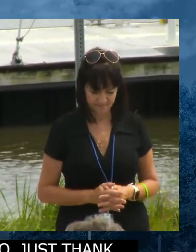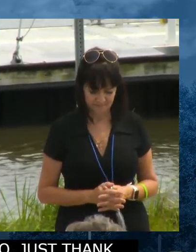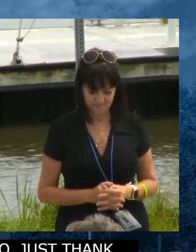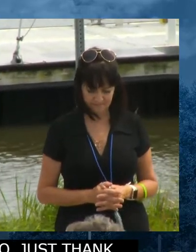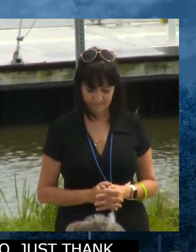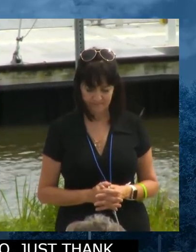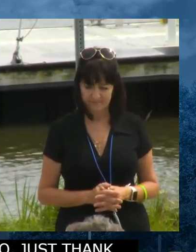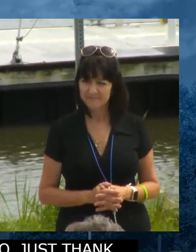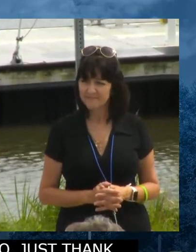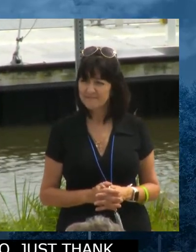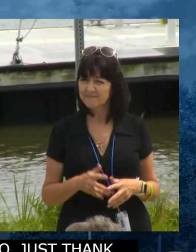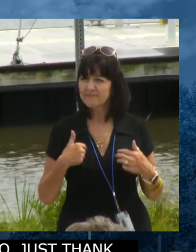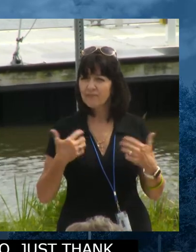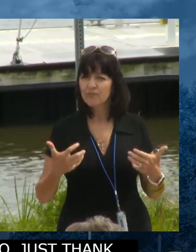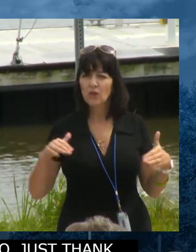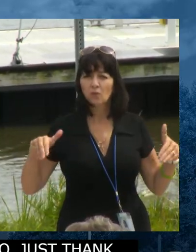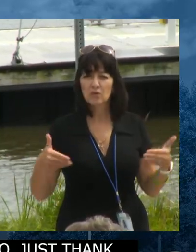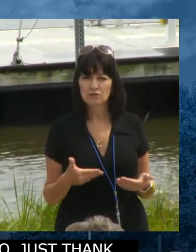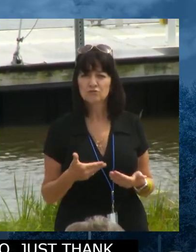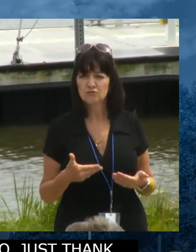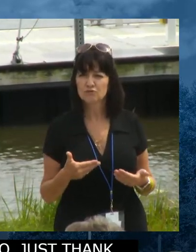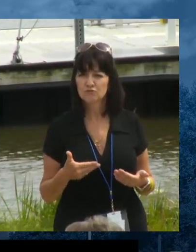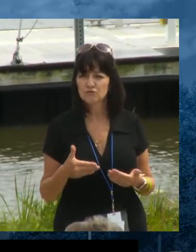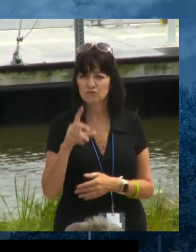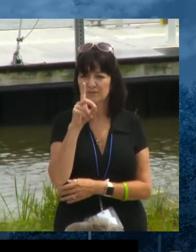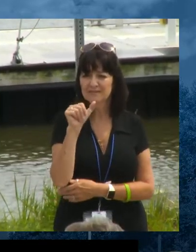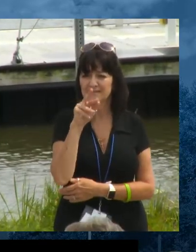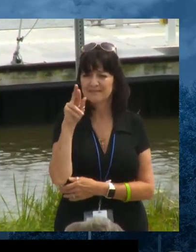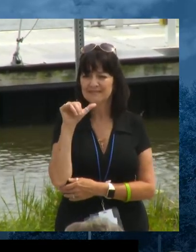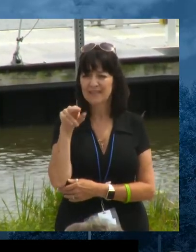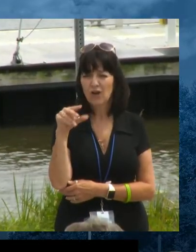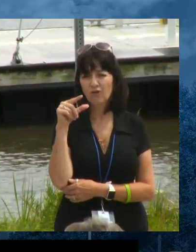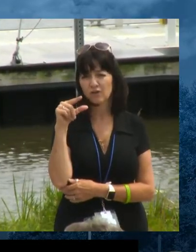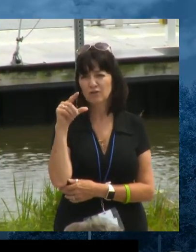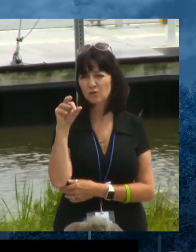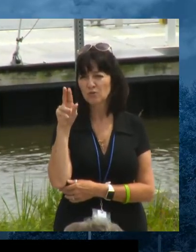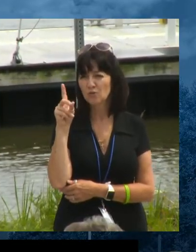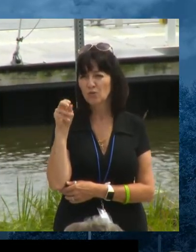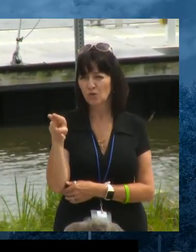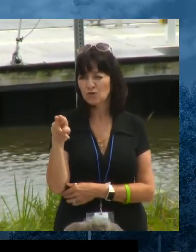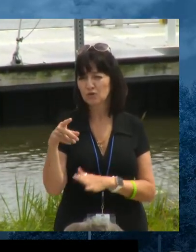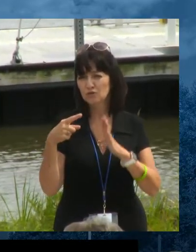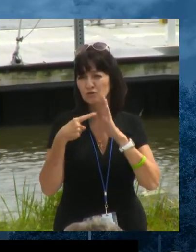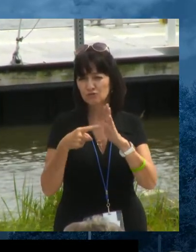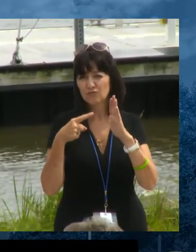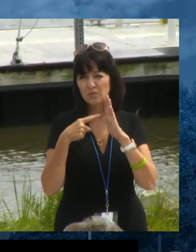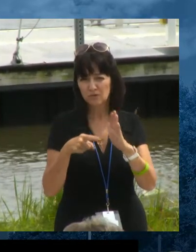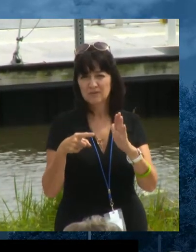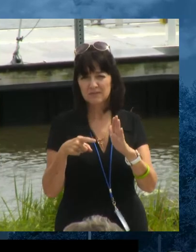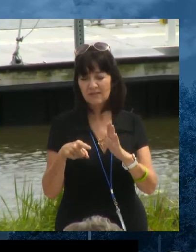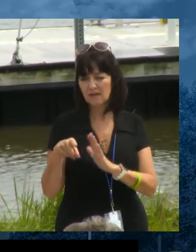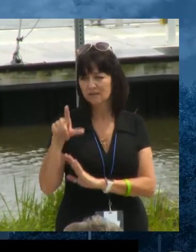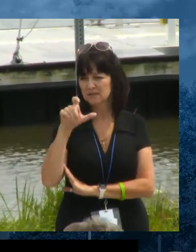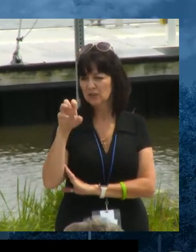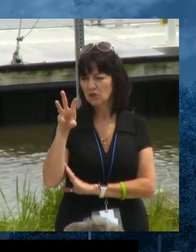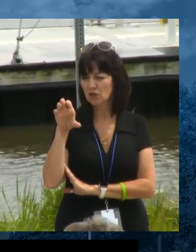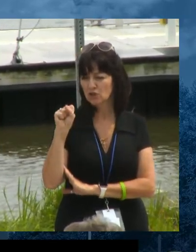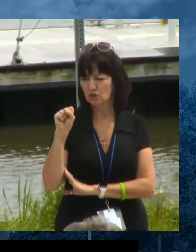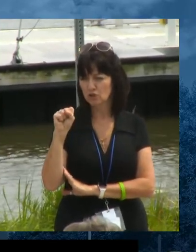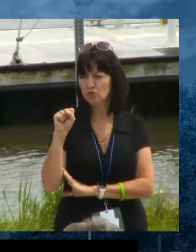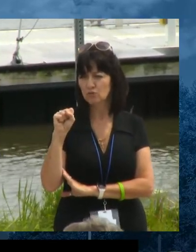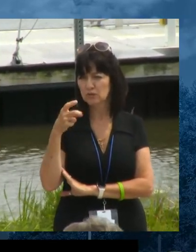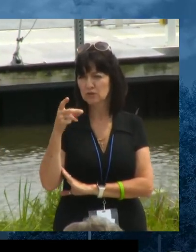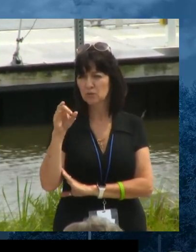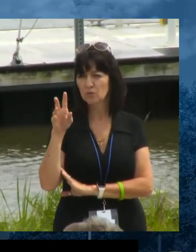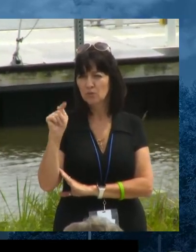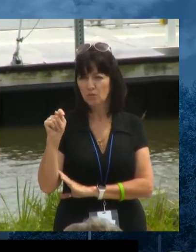Next, want to introduce Darren Gordon, who represents Lewis Board of Public Works. And as I